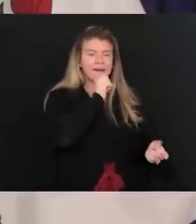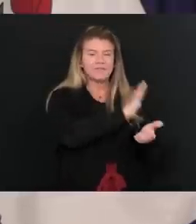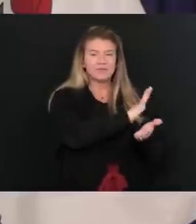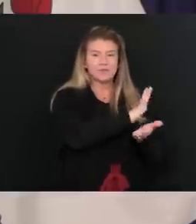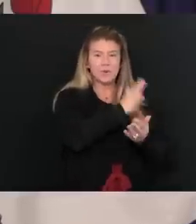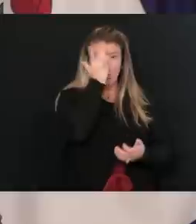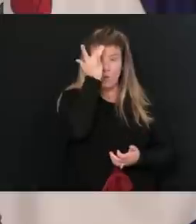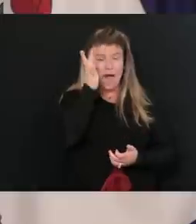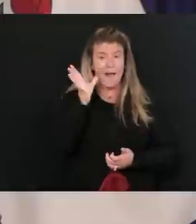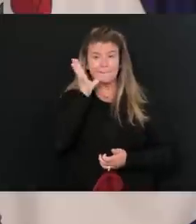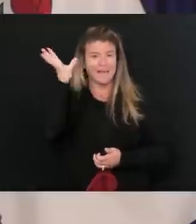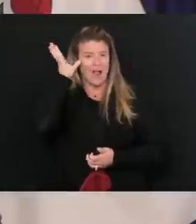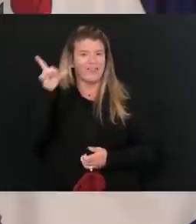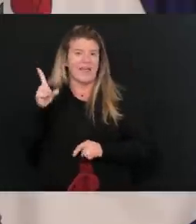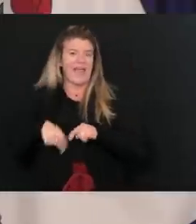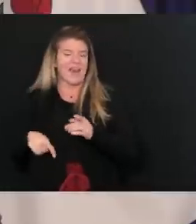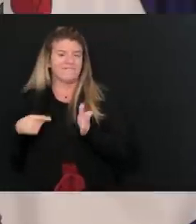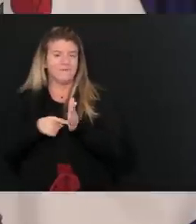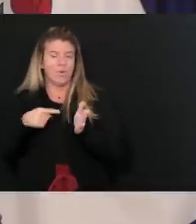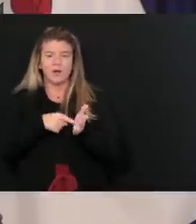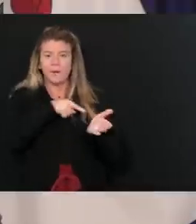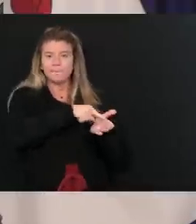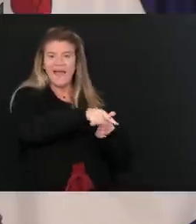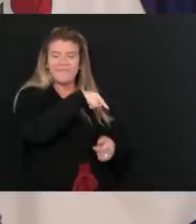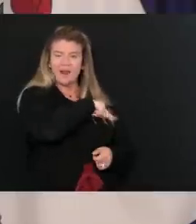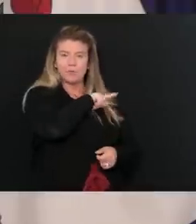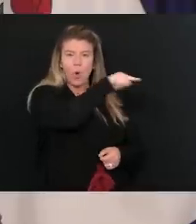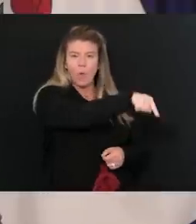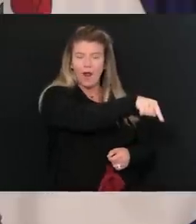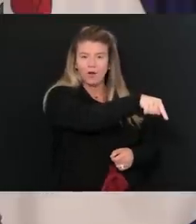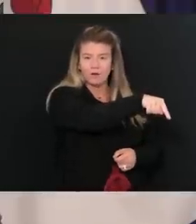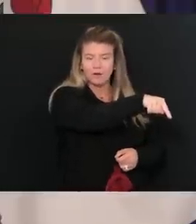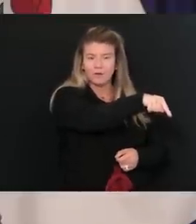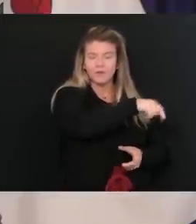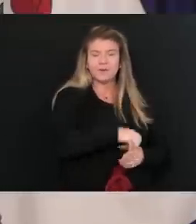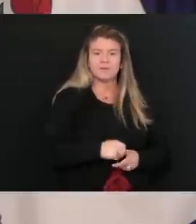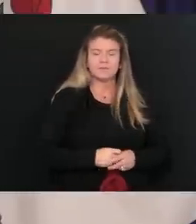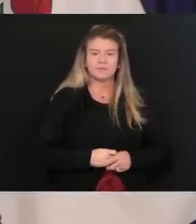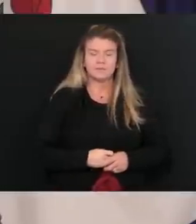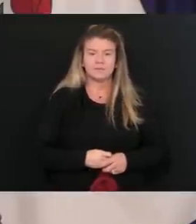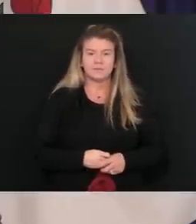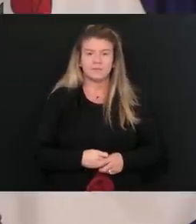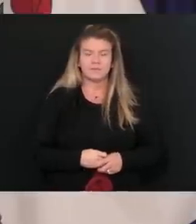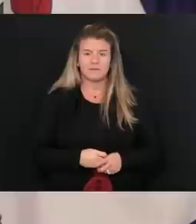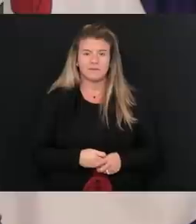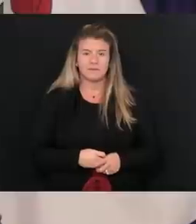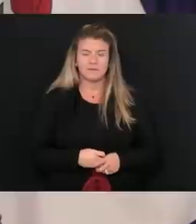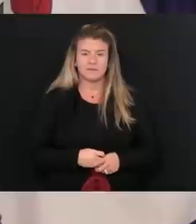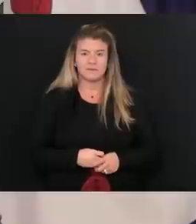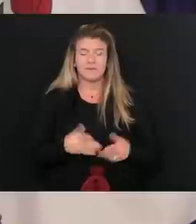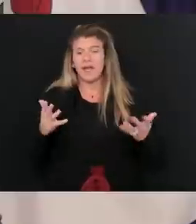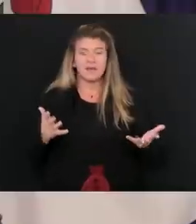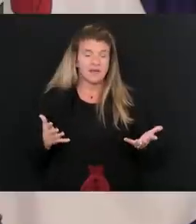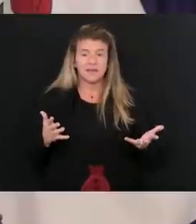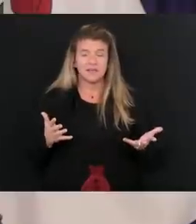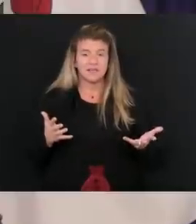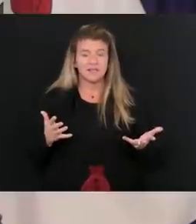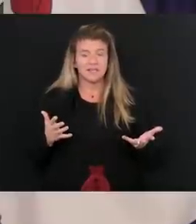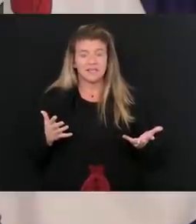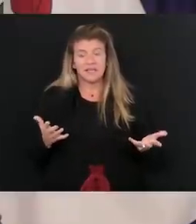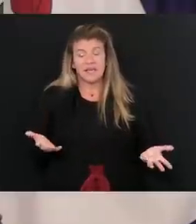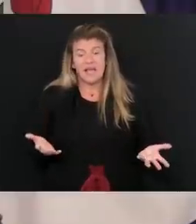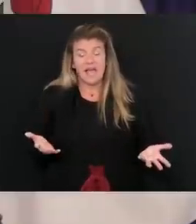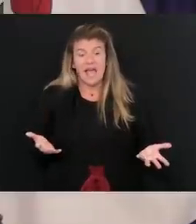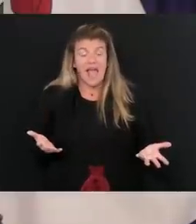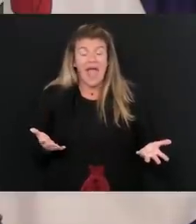to, you know, pay whatever the tuition is or whatever the situation is in the private school. But, but it, you know, you know, and